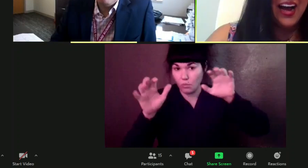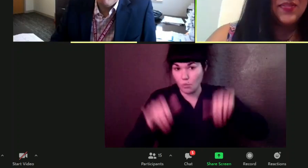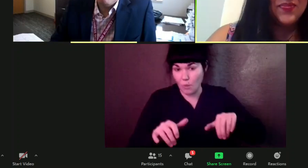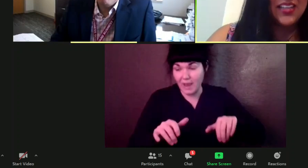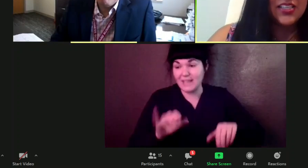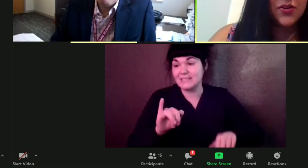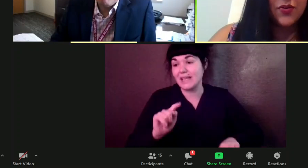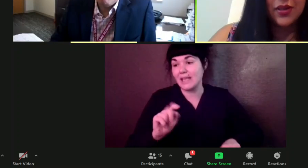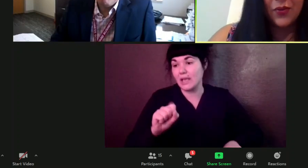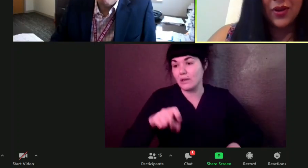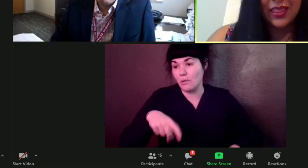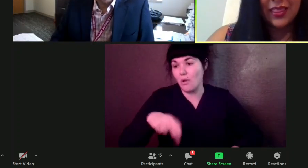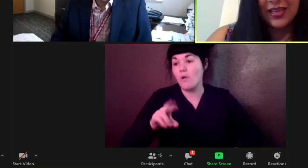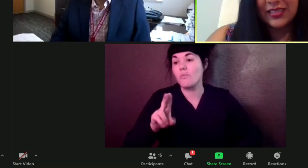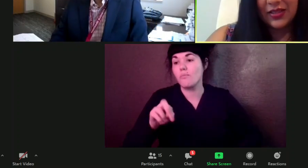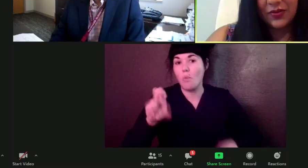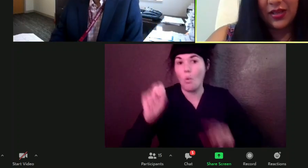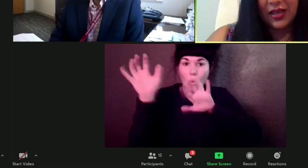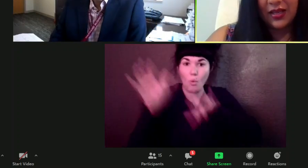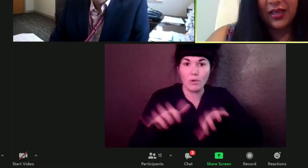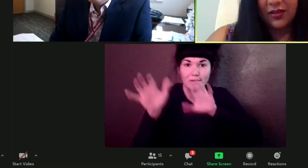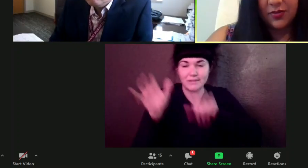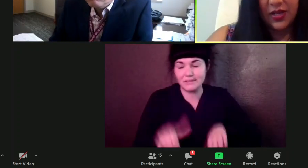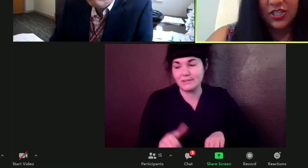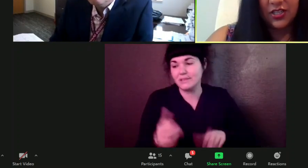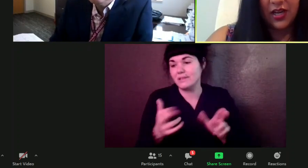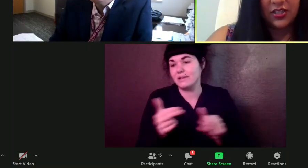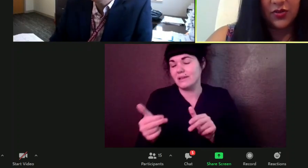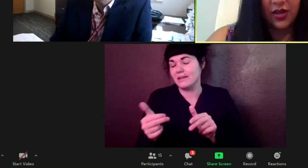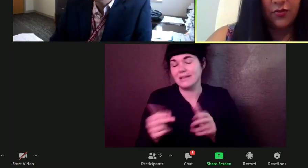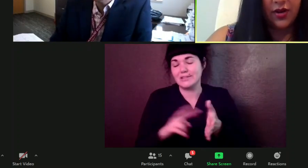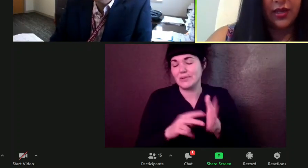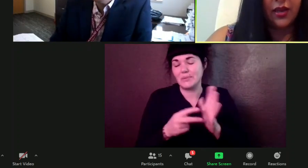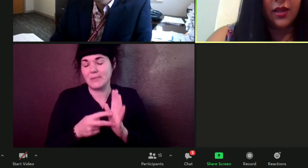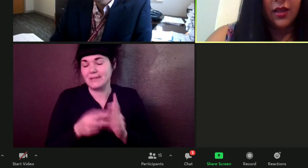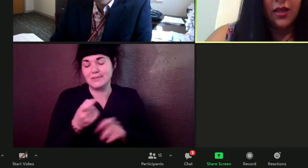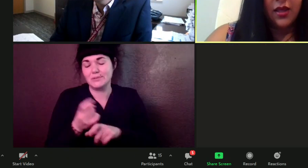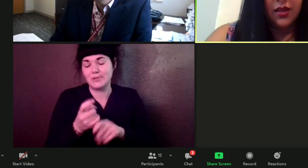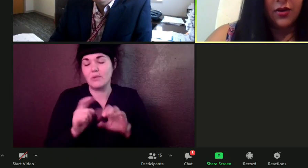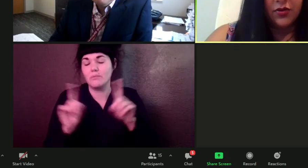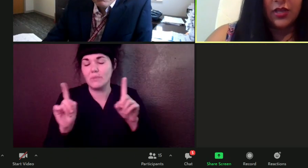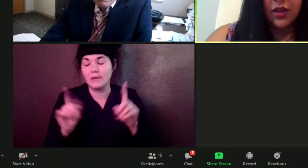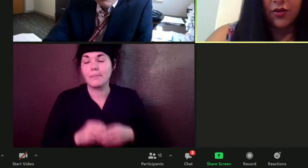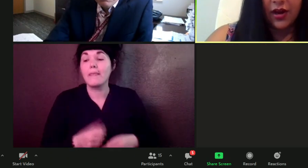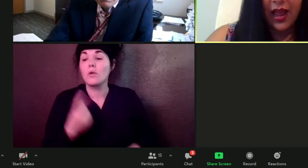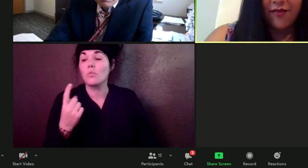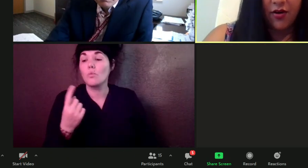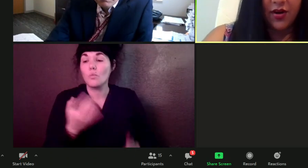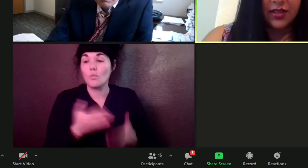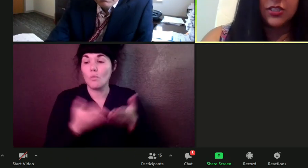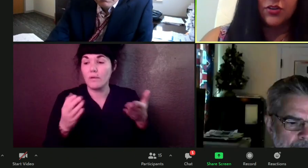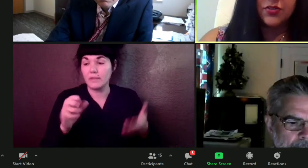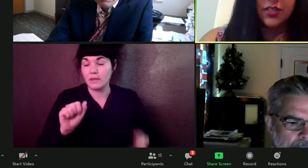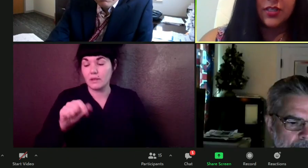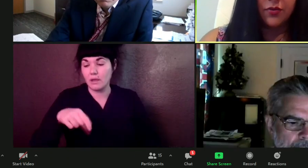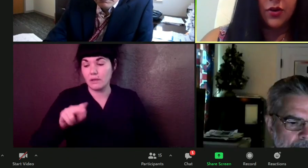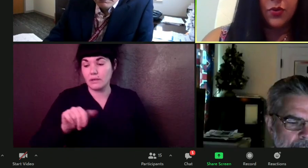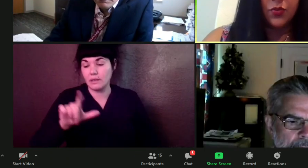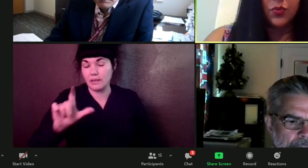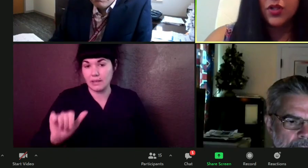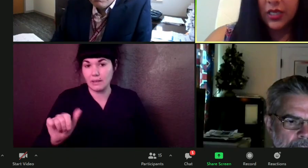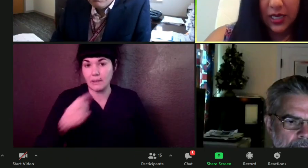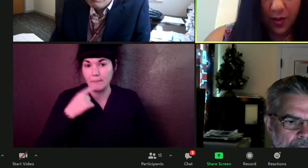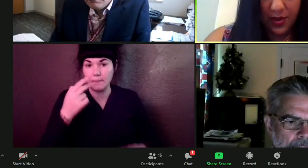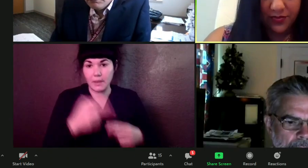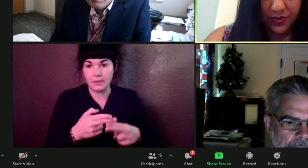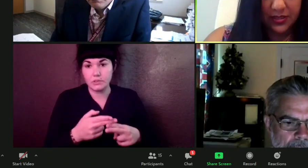um, so, you know, one of the things that Akilah mentioned, and I just kind of want to get. You know, care have our audience here. You say, you